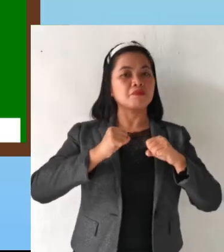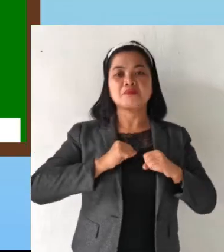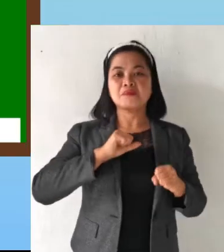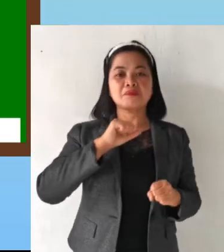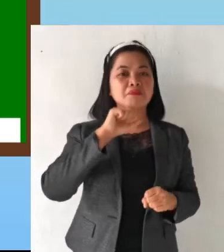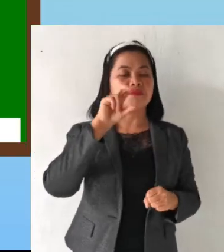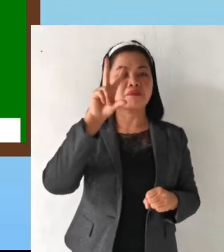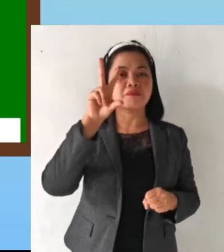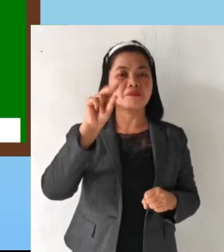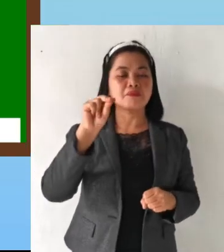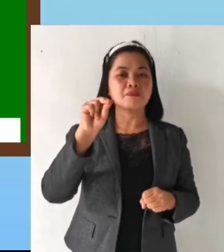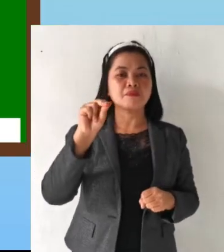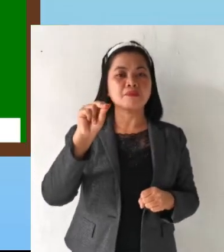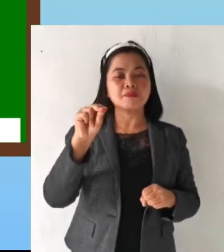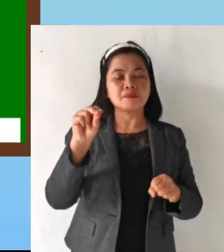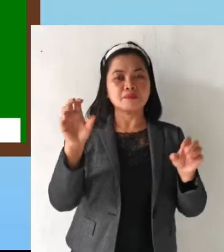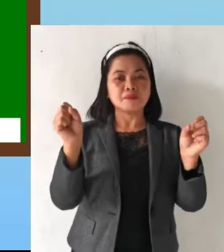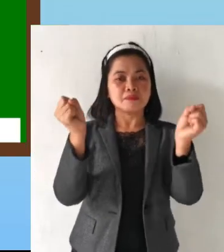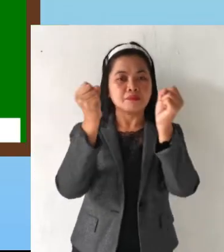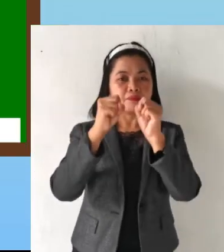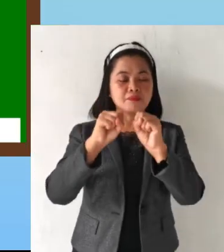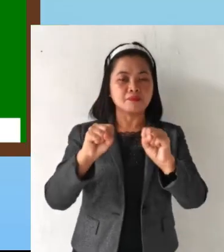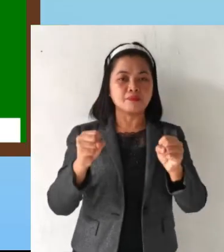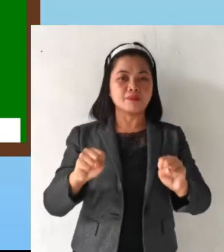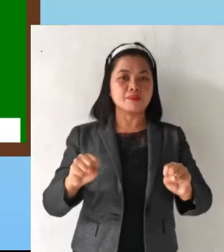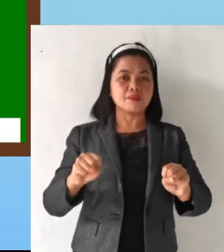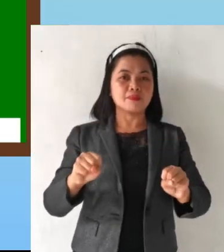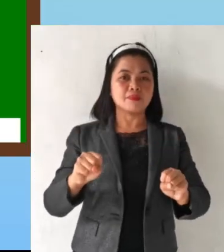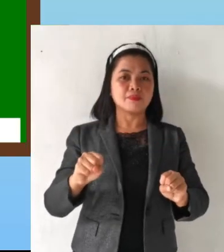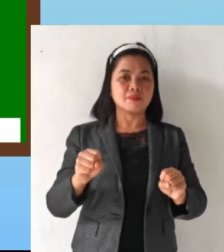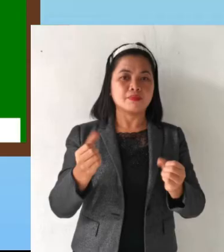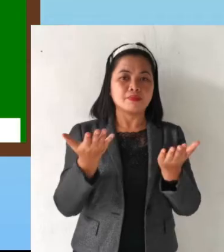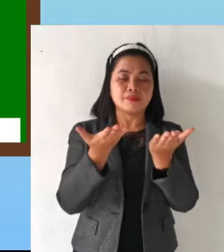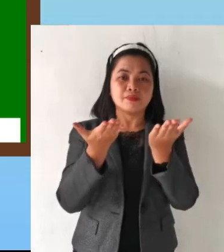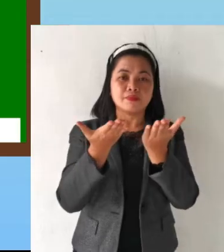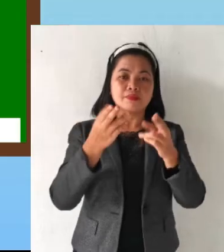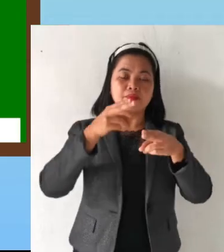no definite shape and weight